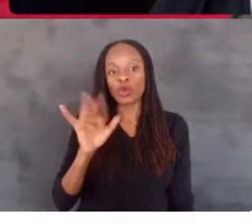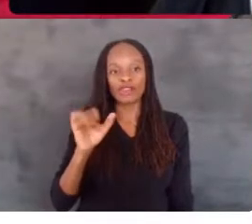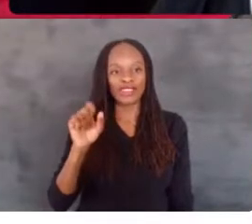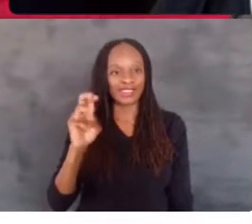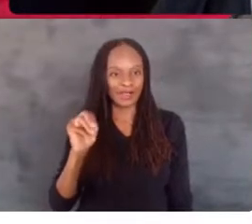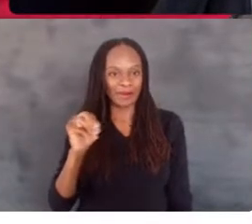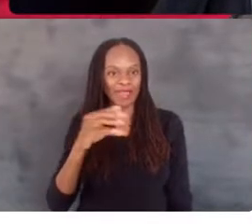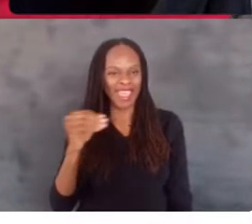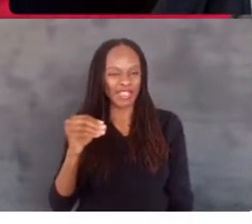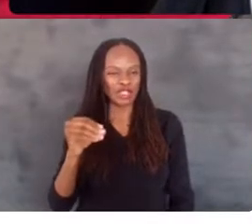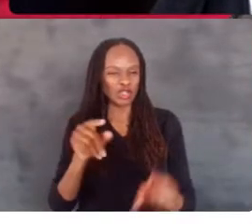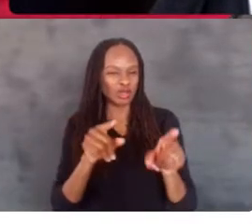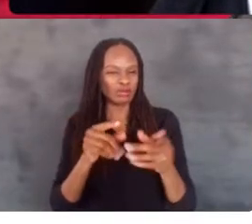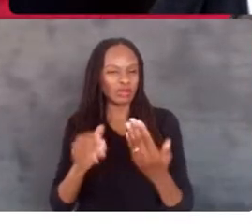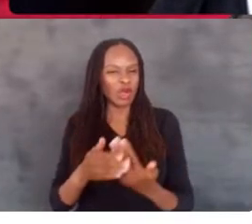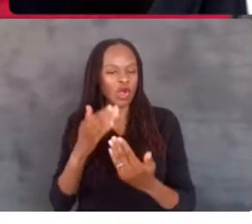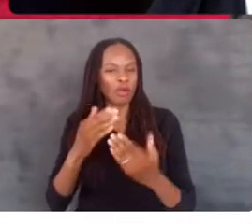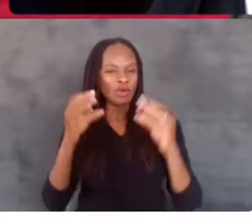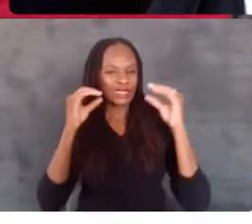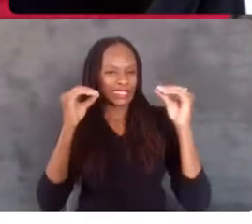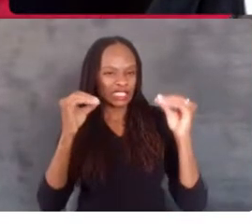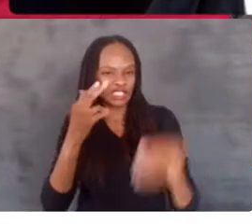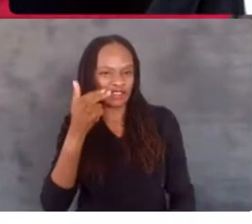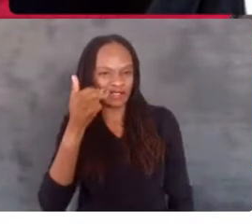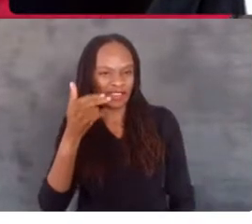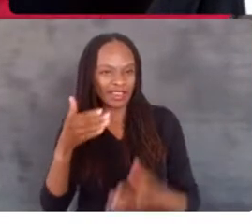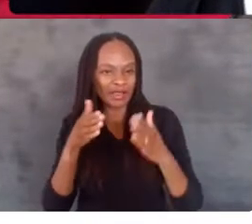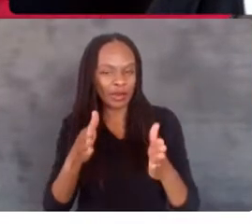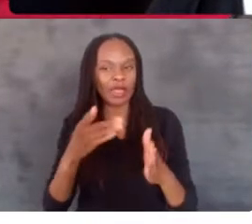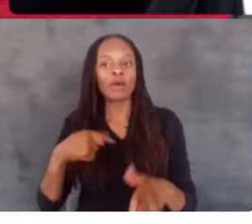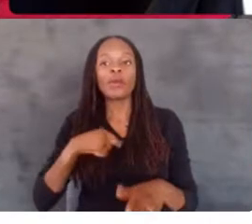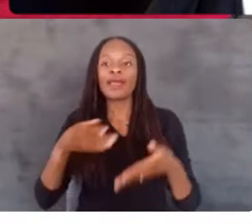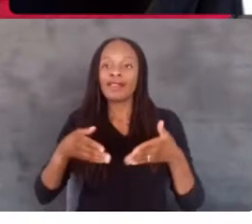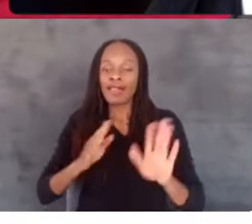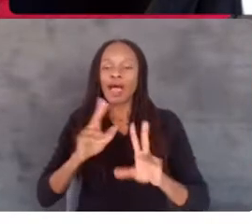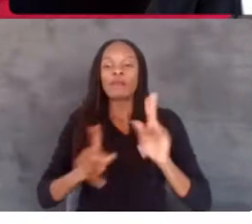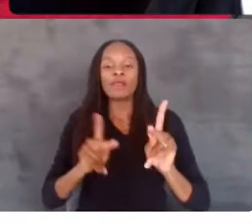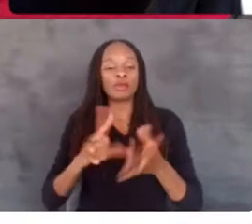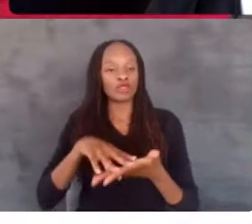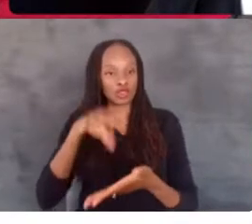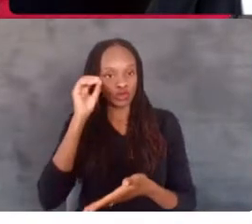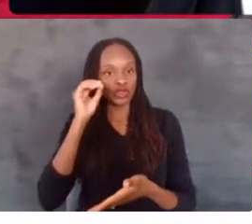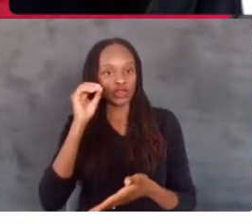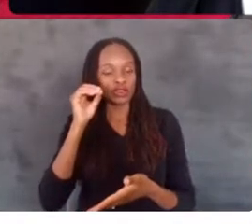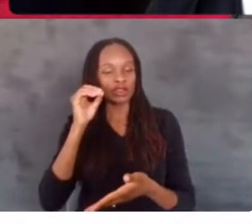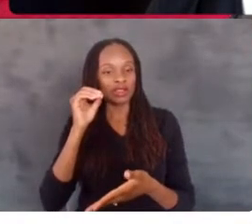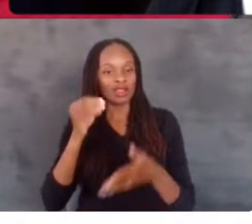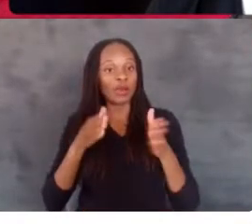teach in a humorous way. Like, you know, we allow people to learn in a humorous way and also normalize